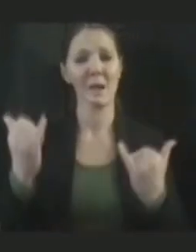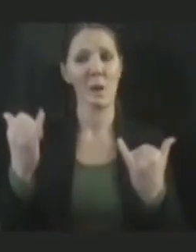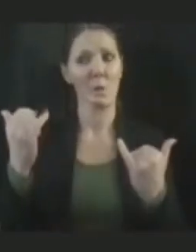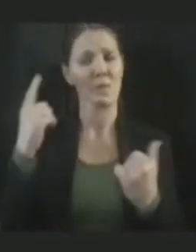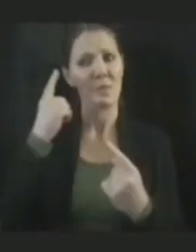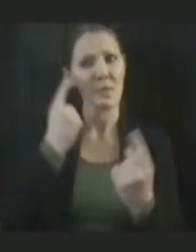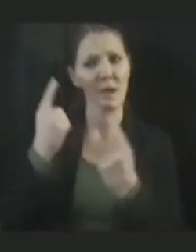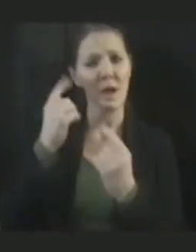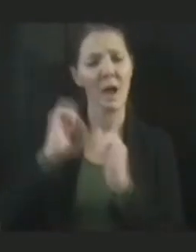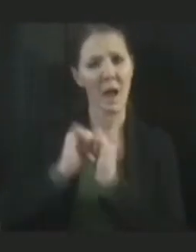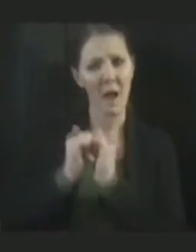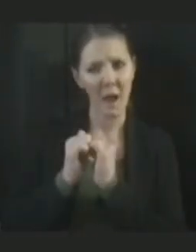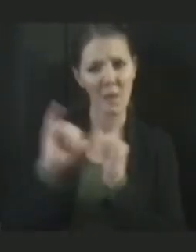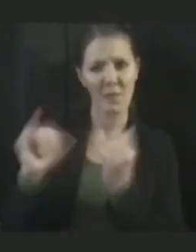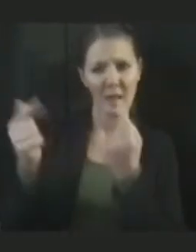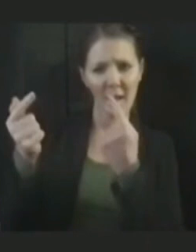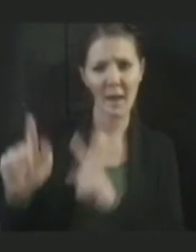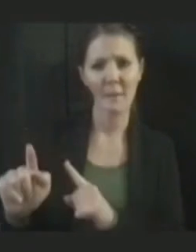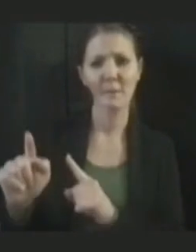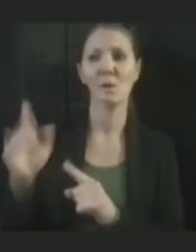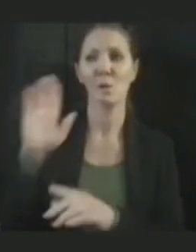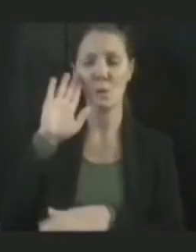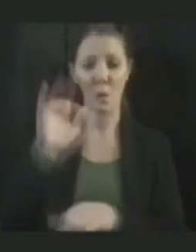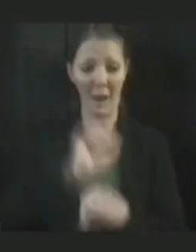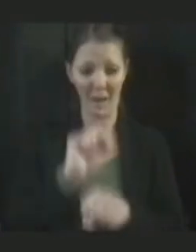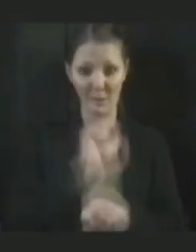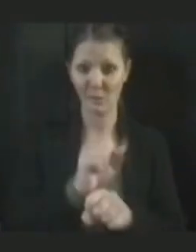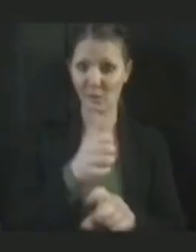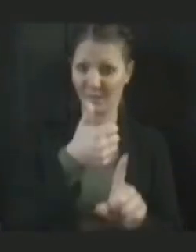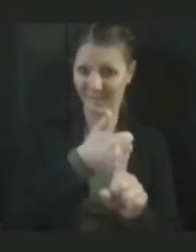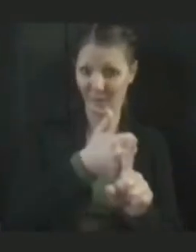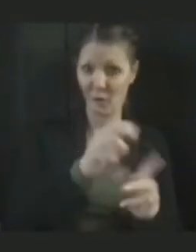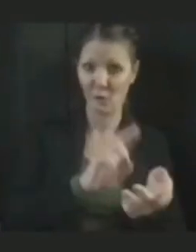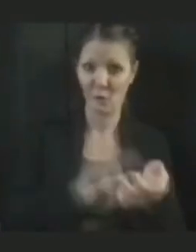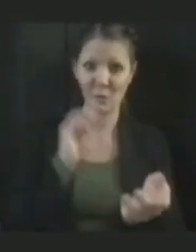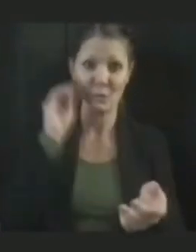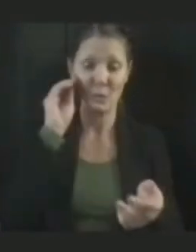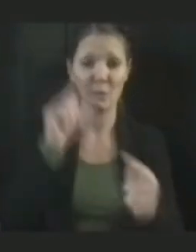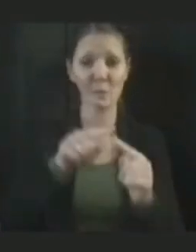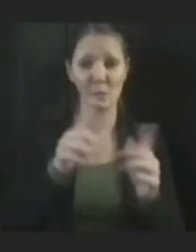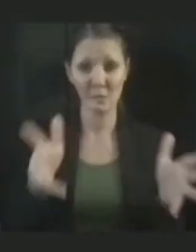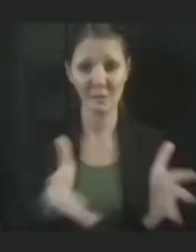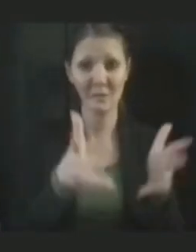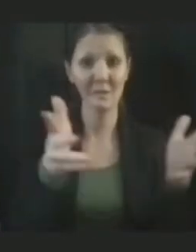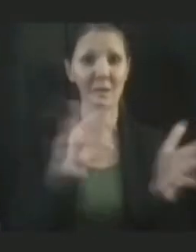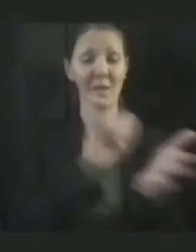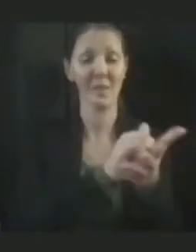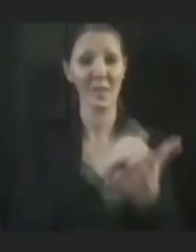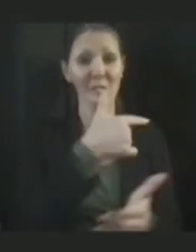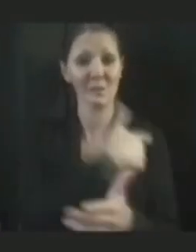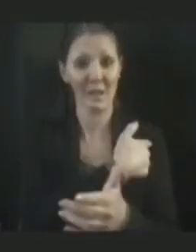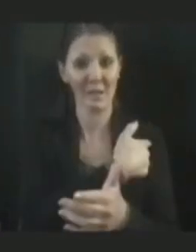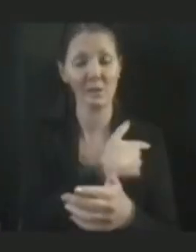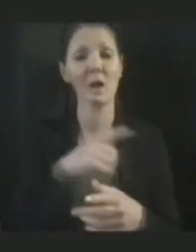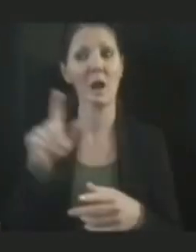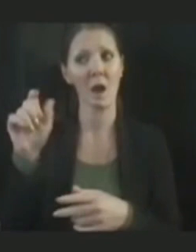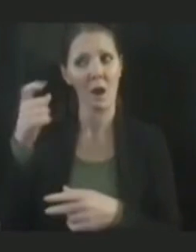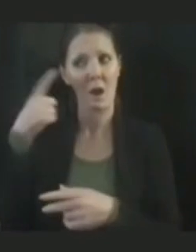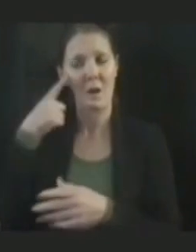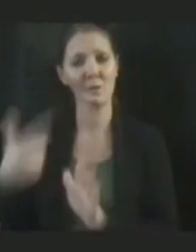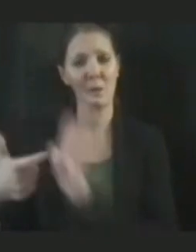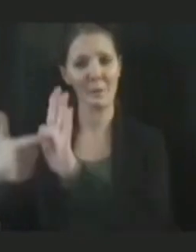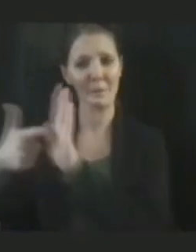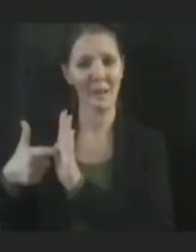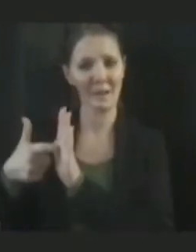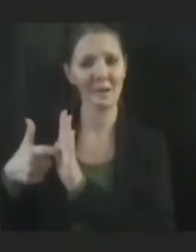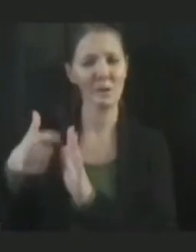combination of all the efforts of the nursing homes themselves to incent the vaccination rates, the governor's mandate, you can see this